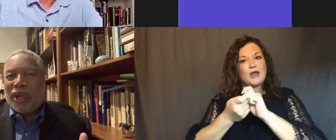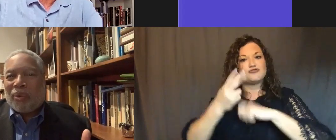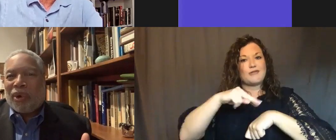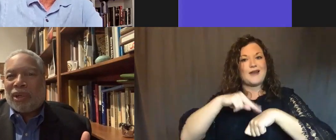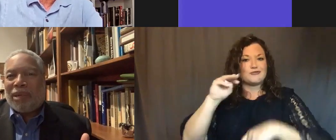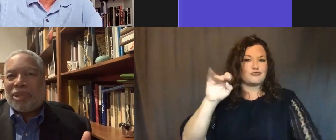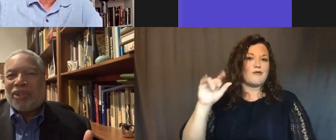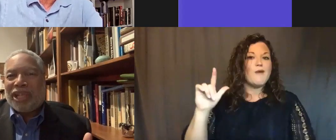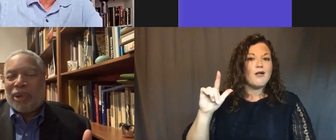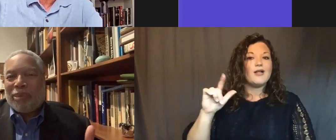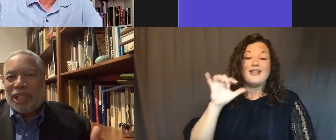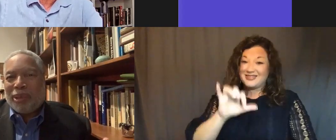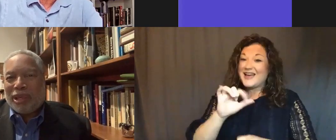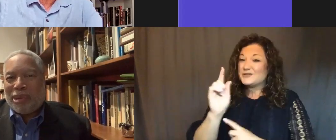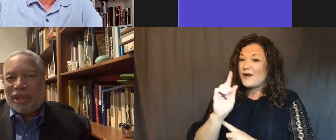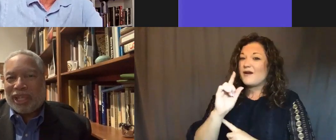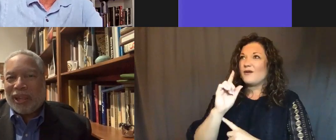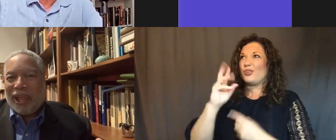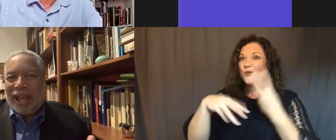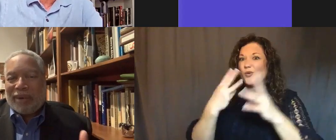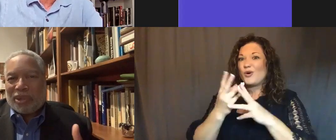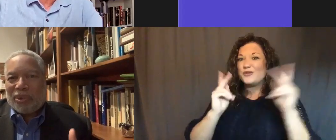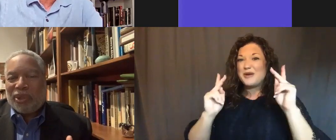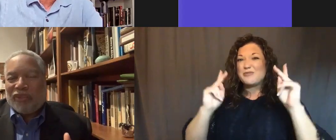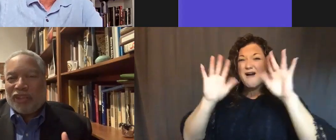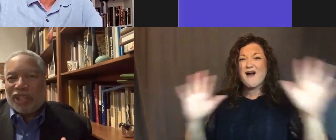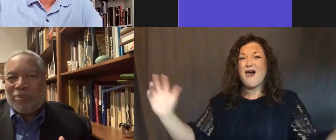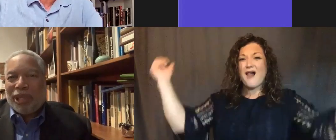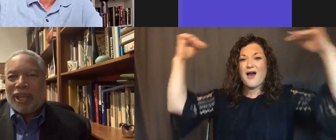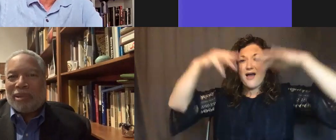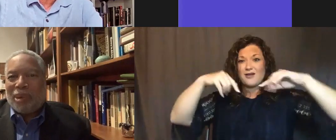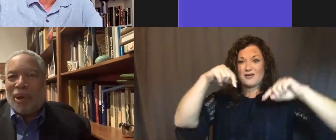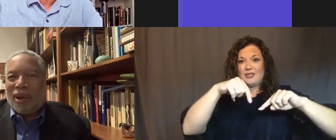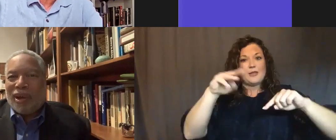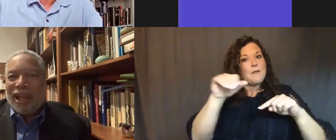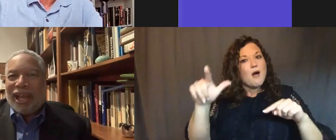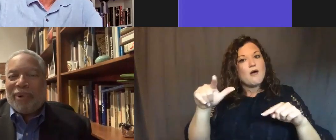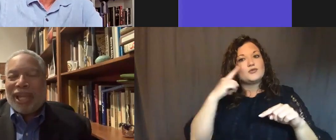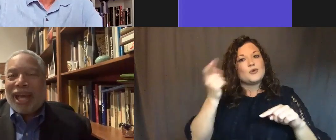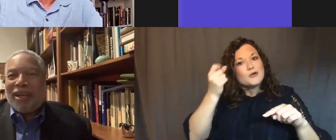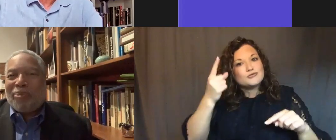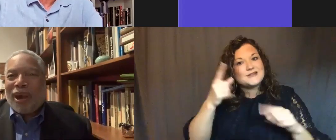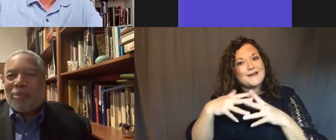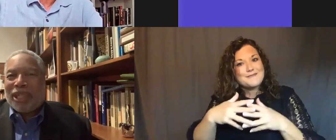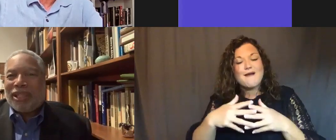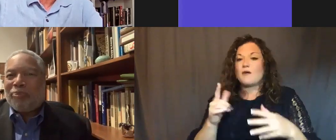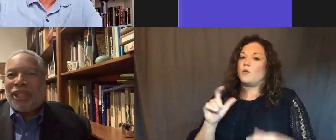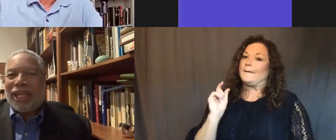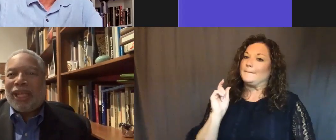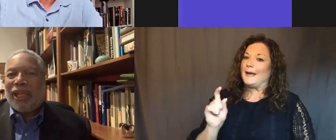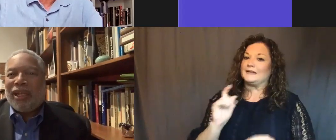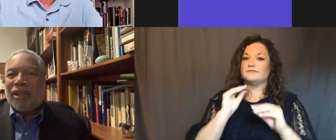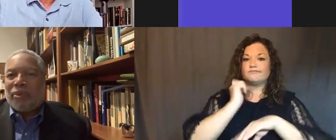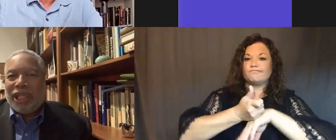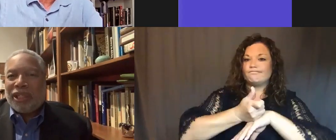was where the world comes to understand what it means to be an American. And it was crucial for this to be on the mall. And we got it in part by simply